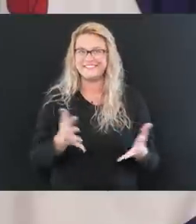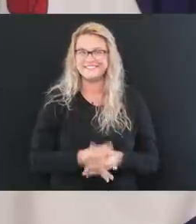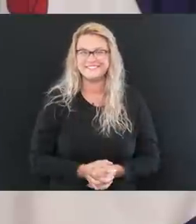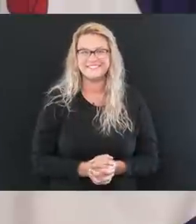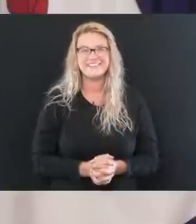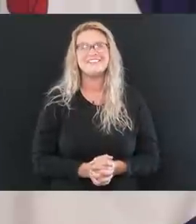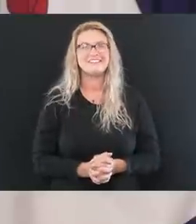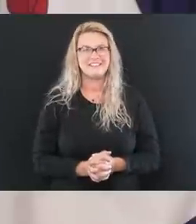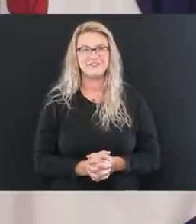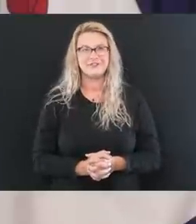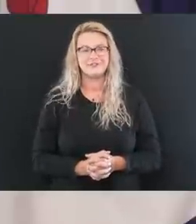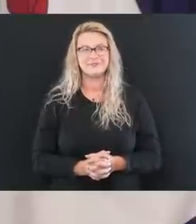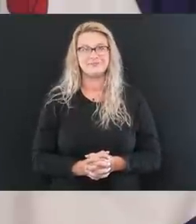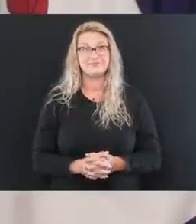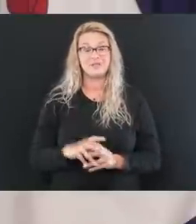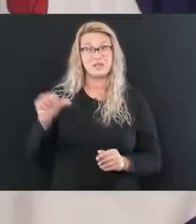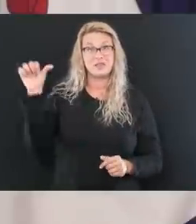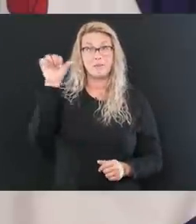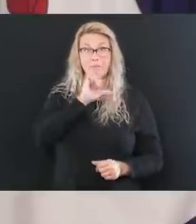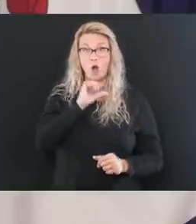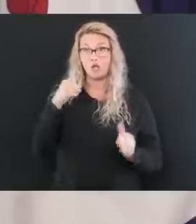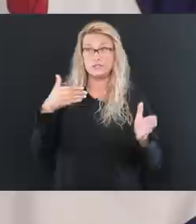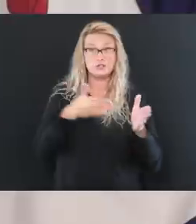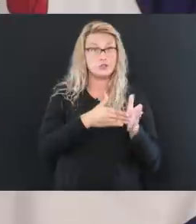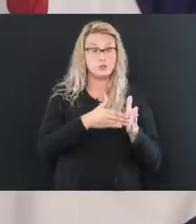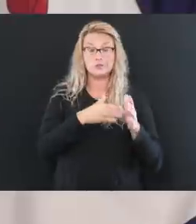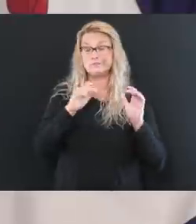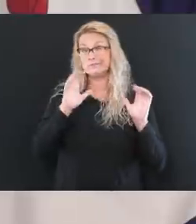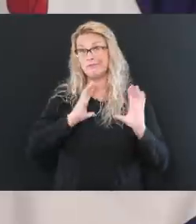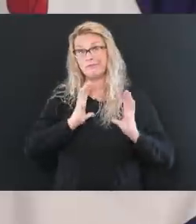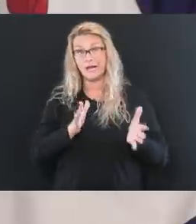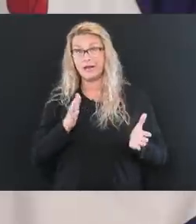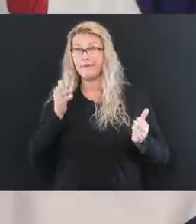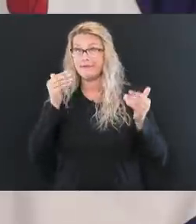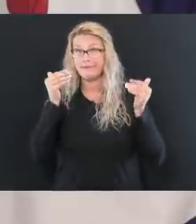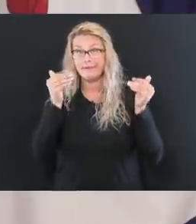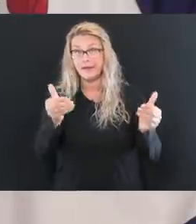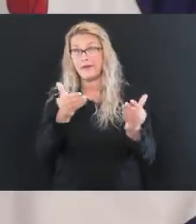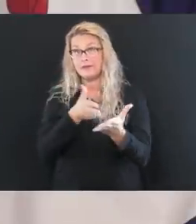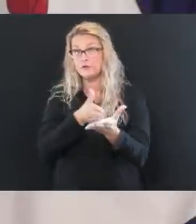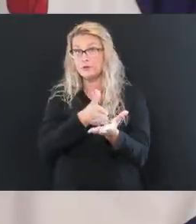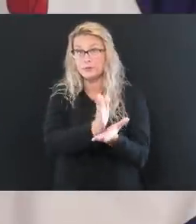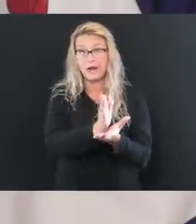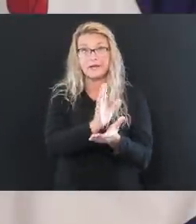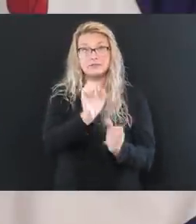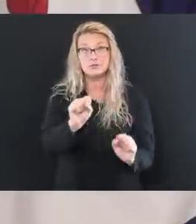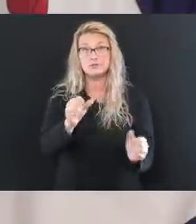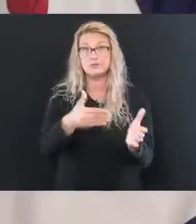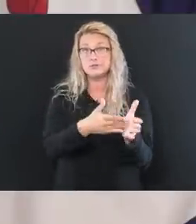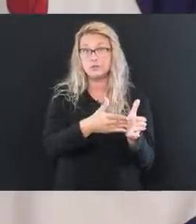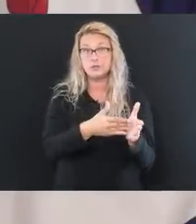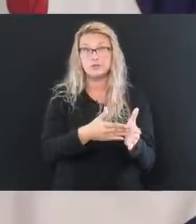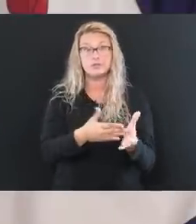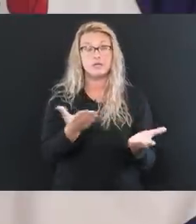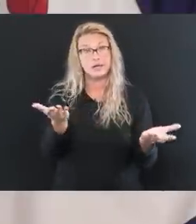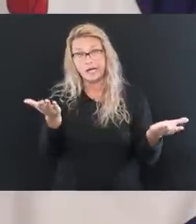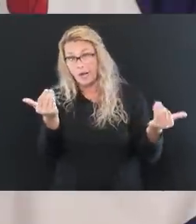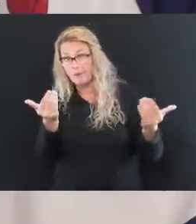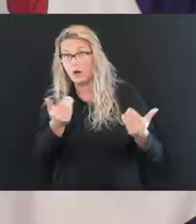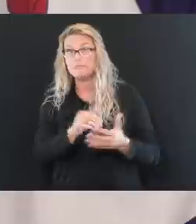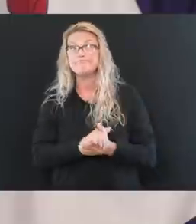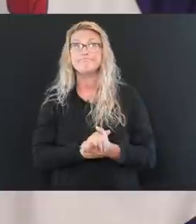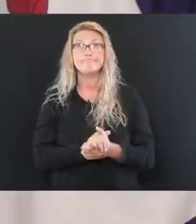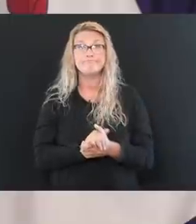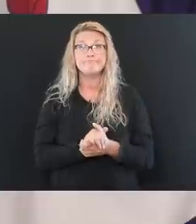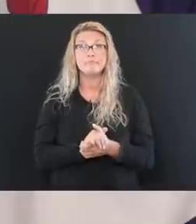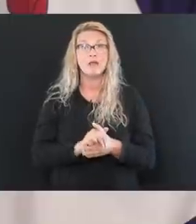so as far as the bars, if they sue, they have a right, every constitutional right to do just that. I say, pour it on, you know, and,